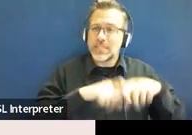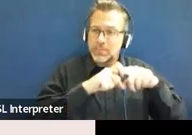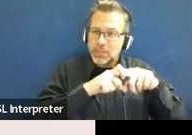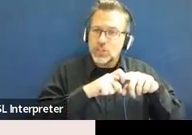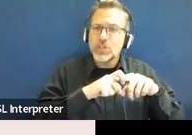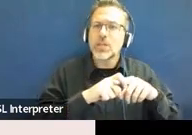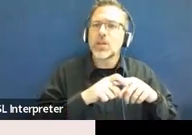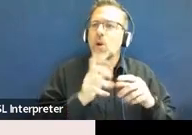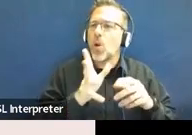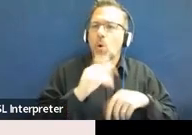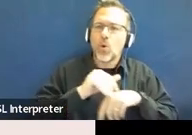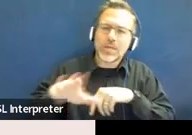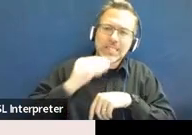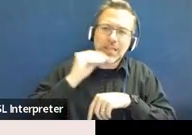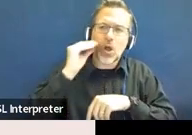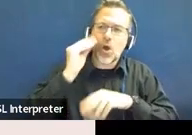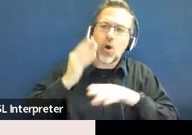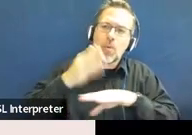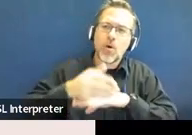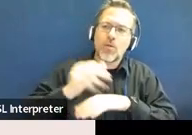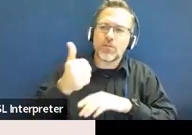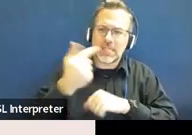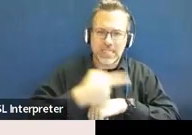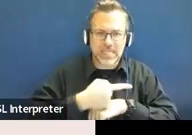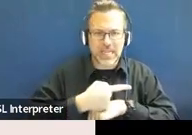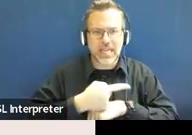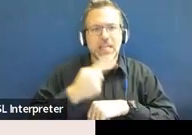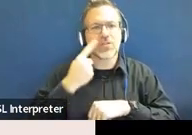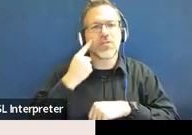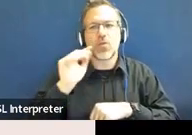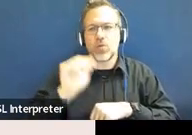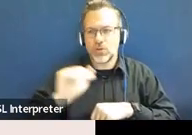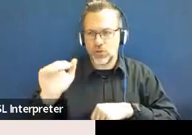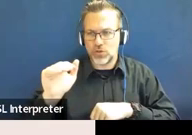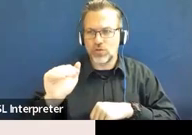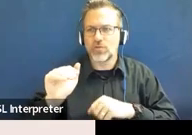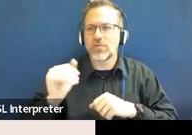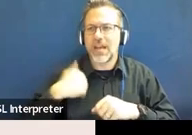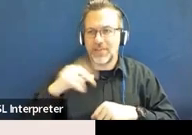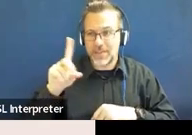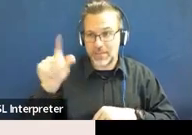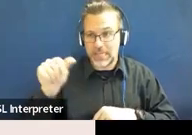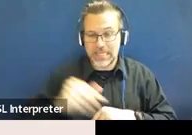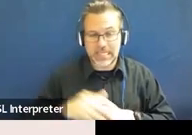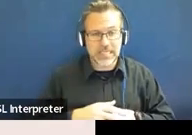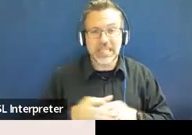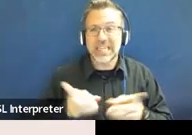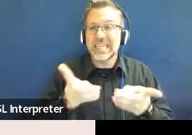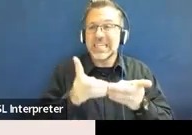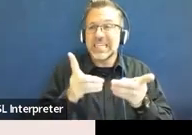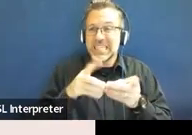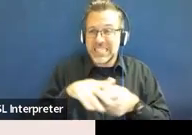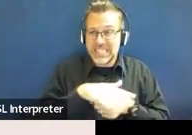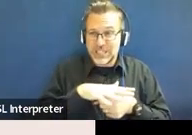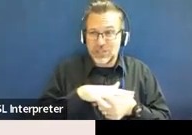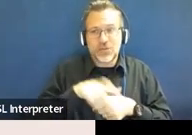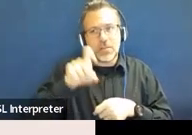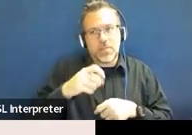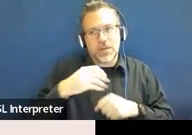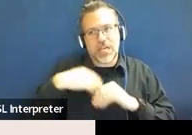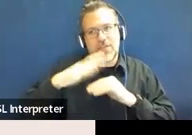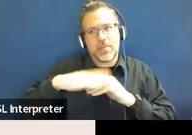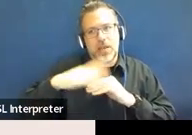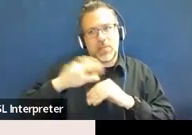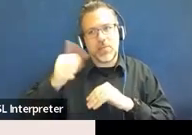for children with disabilities. And the district must have a minimum of 10 students with IEPs